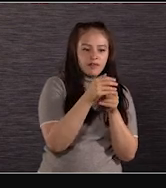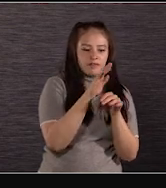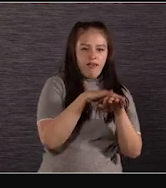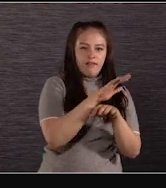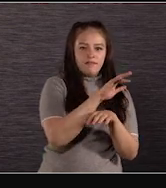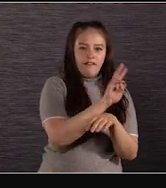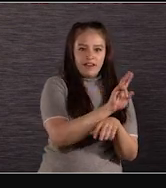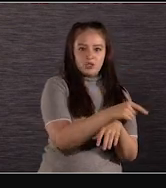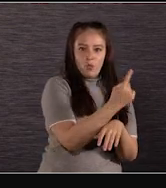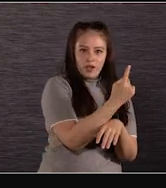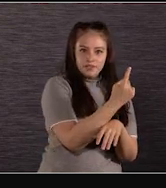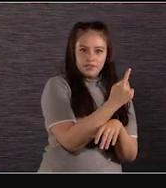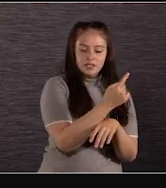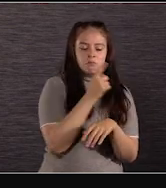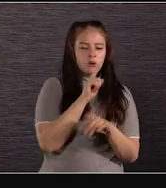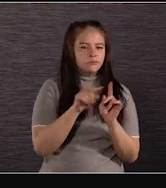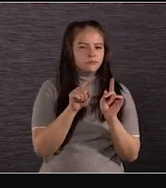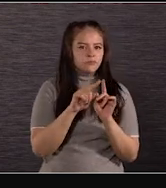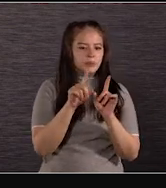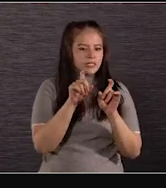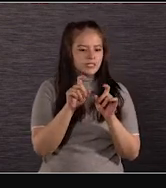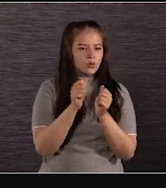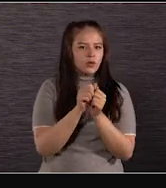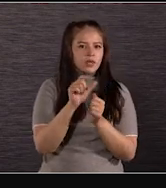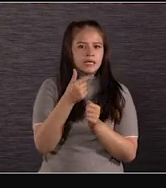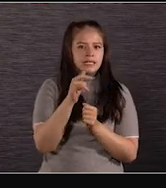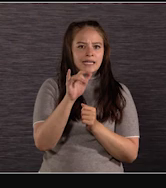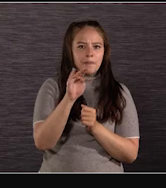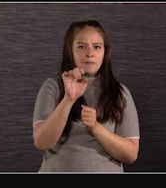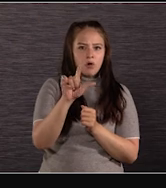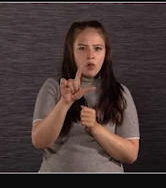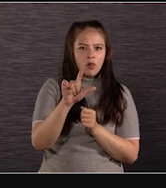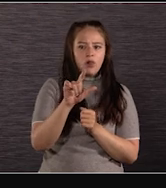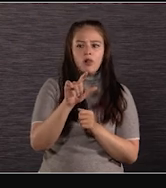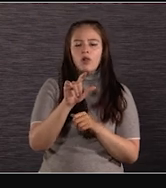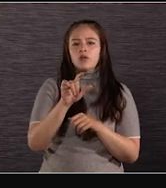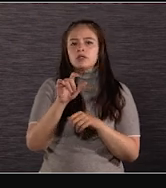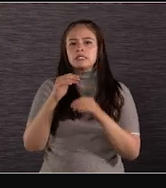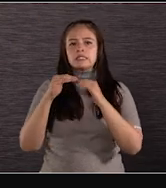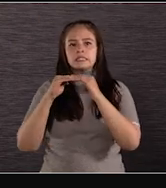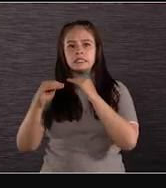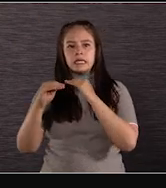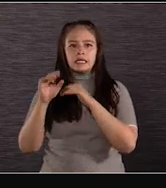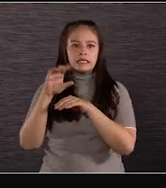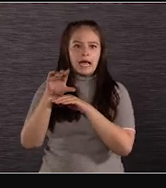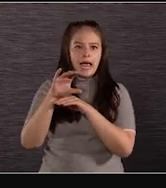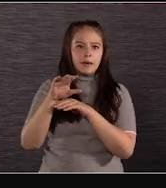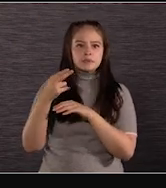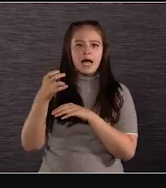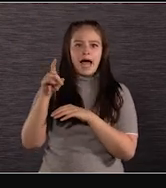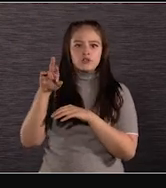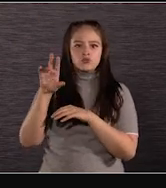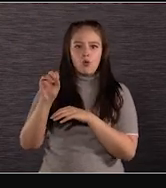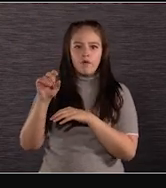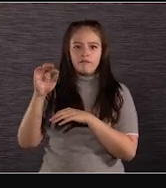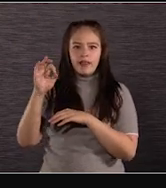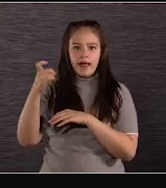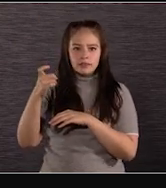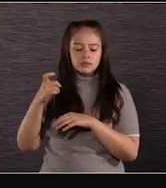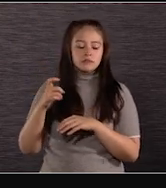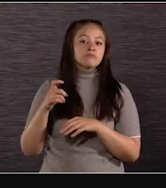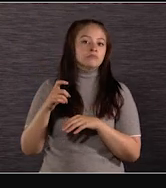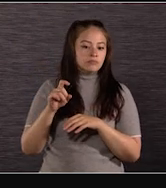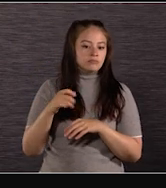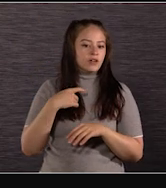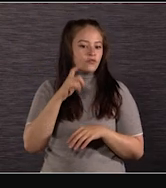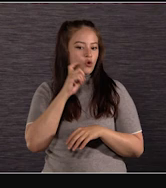And we've tested it on gimbals, on Steadicams, Hydroflex, and that smaller size has helped